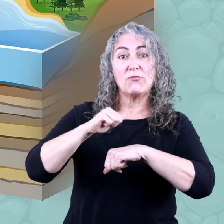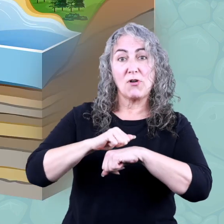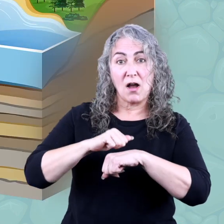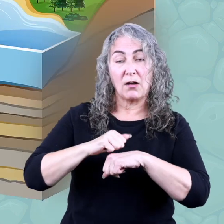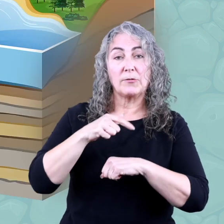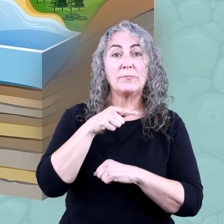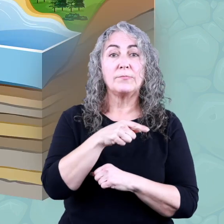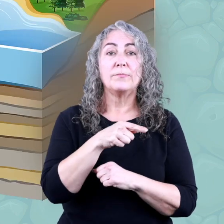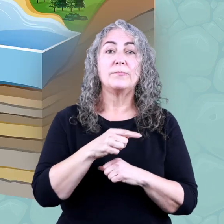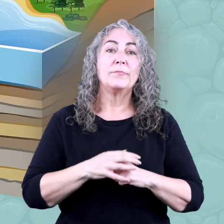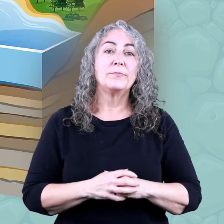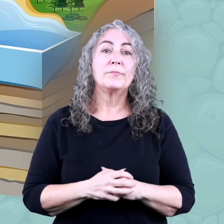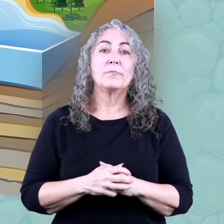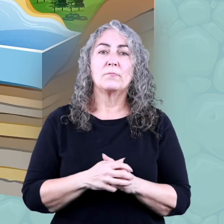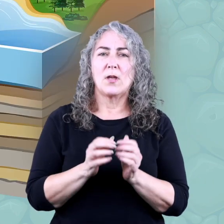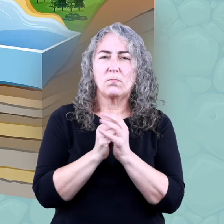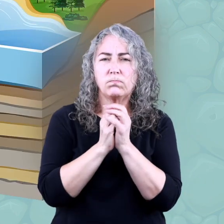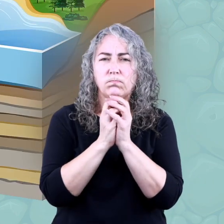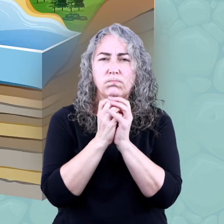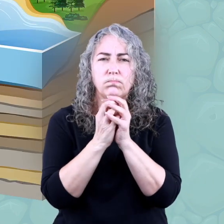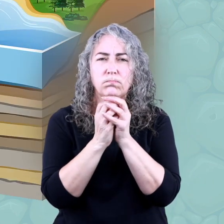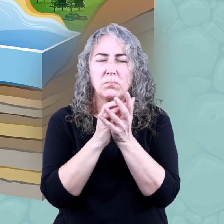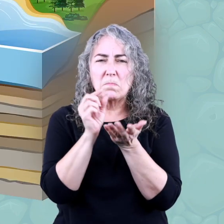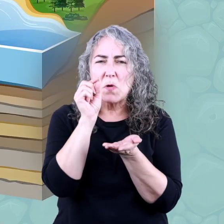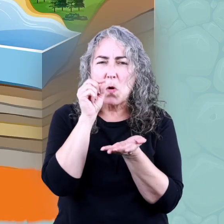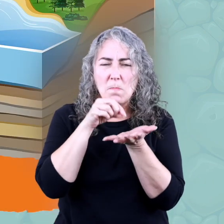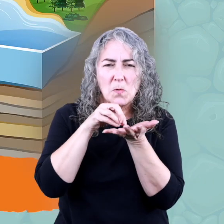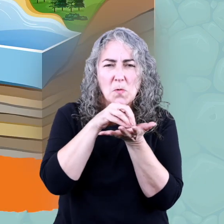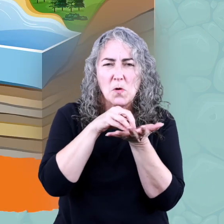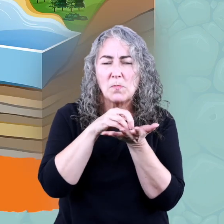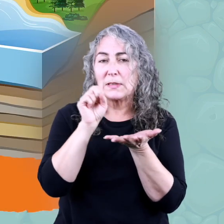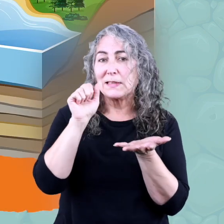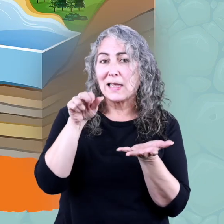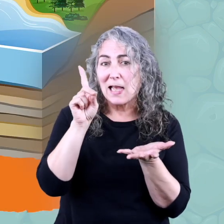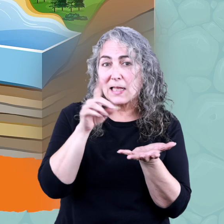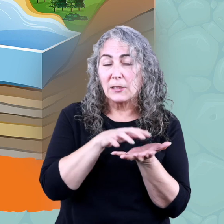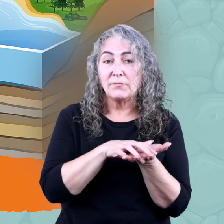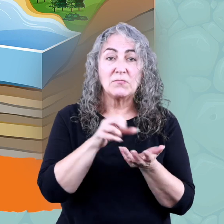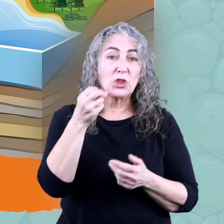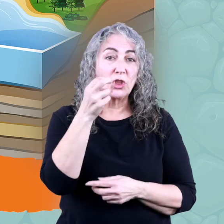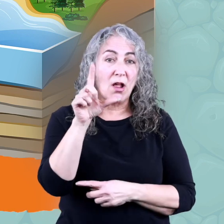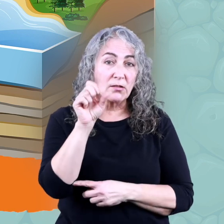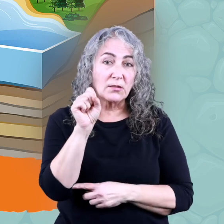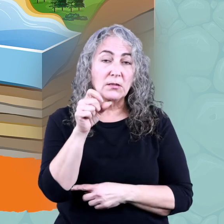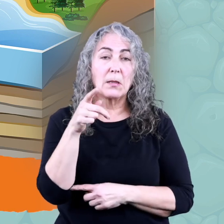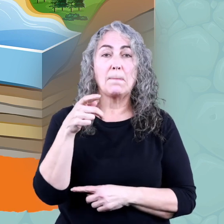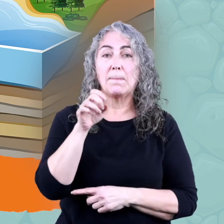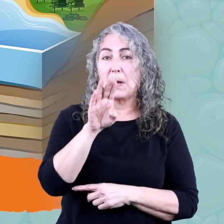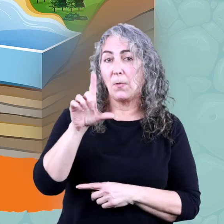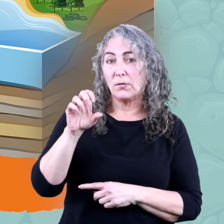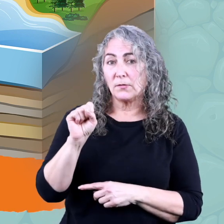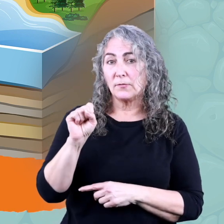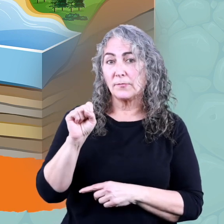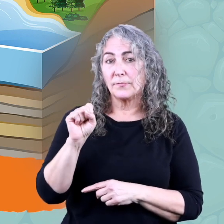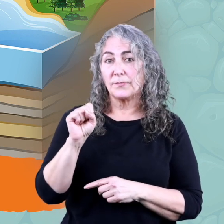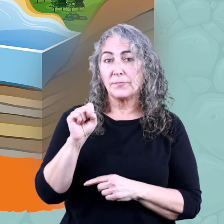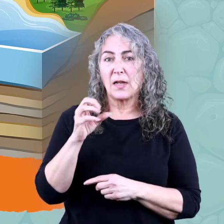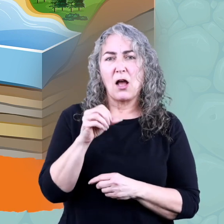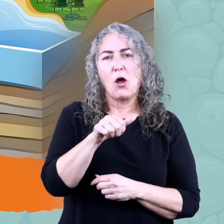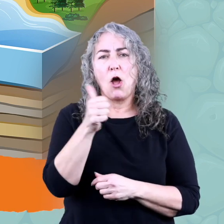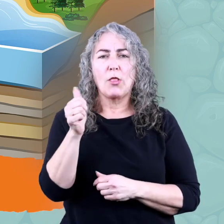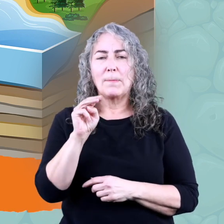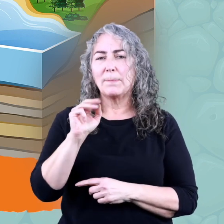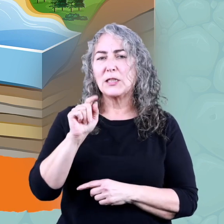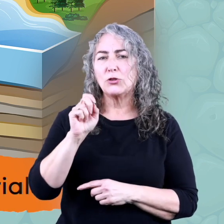A sedimentary rock is formed from particles of sand, shells, pebbles,